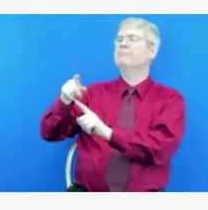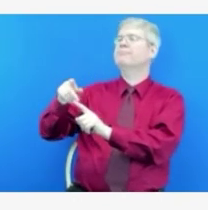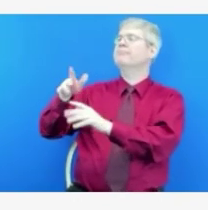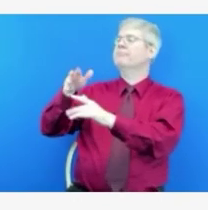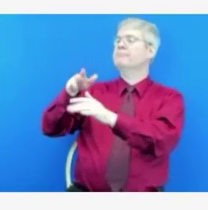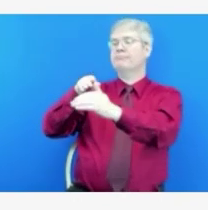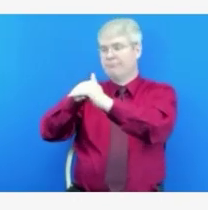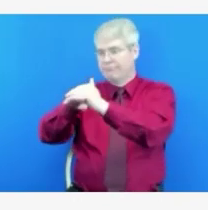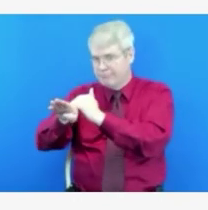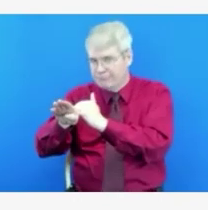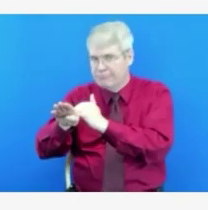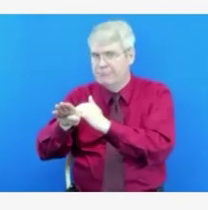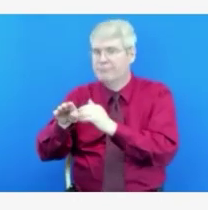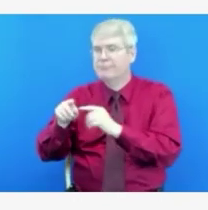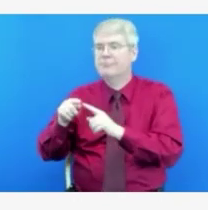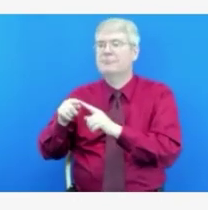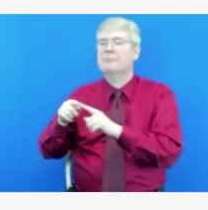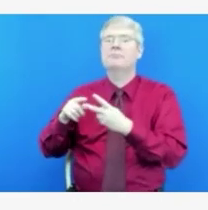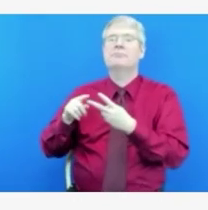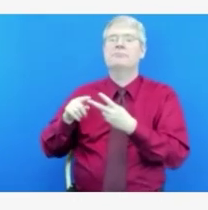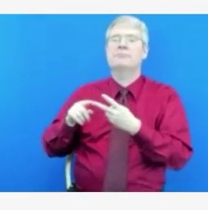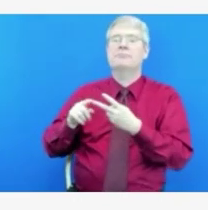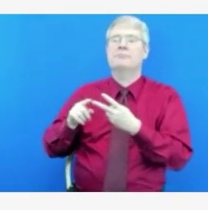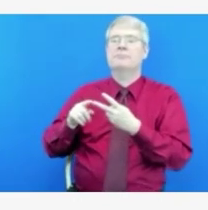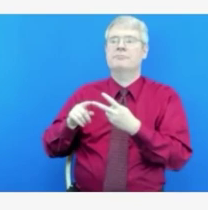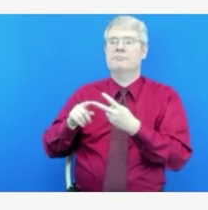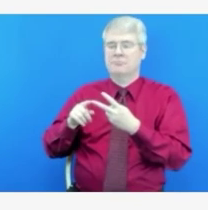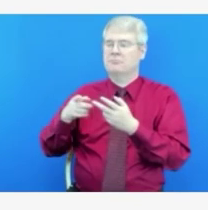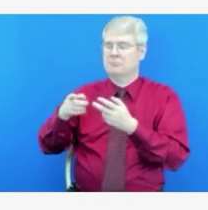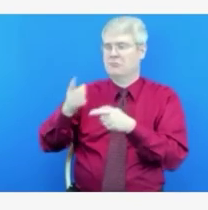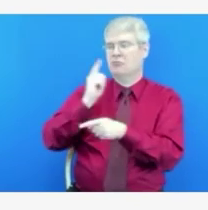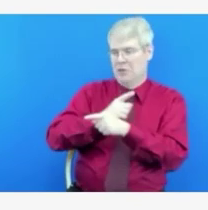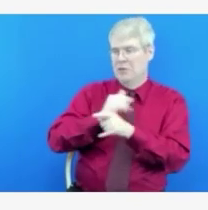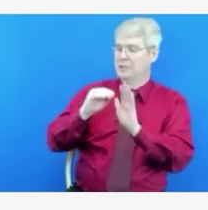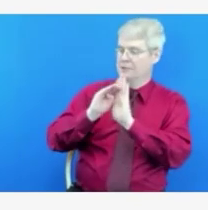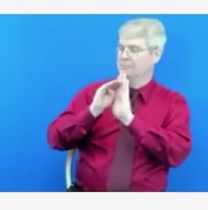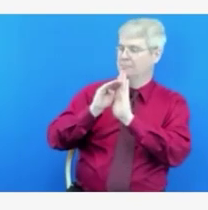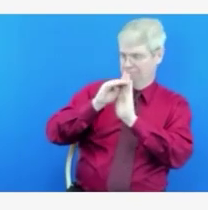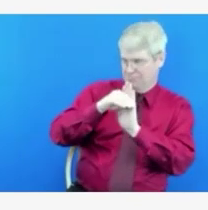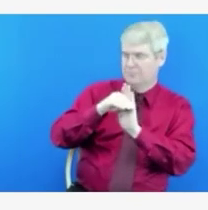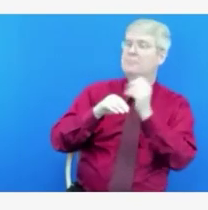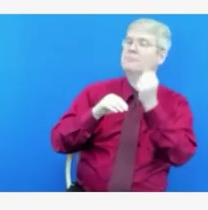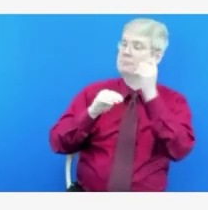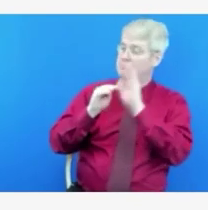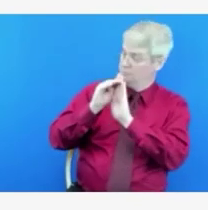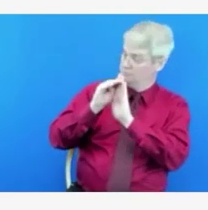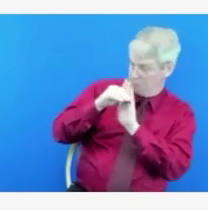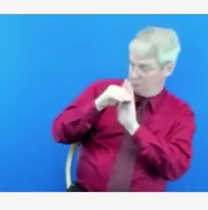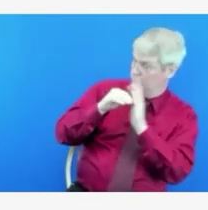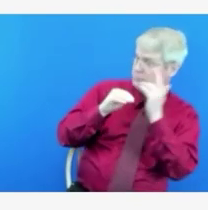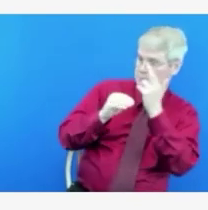die who are hospitalized. So it is possible to have both of those things at the same time for a given